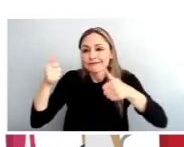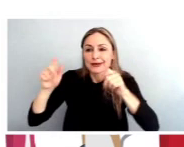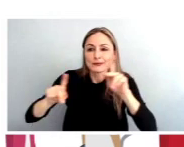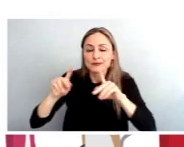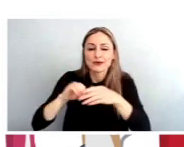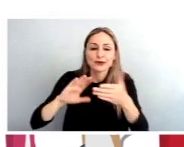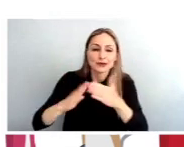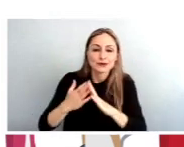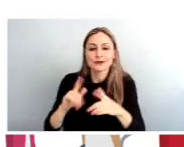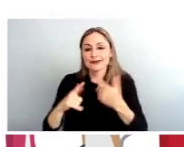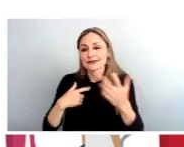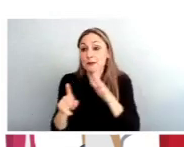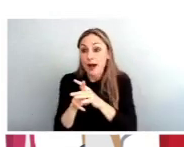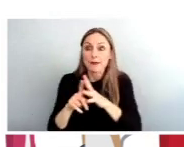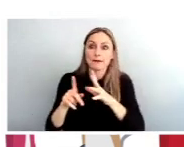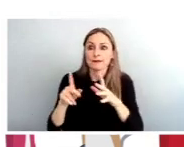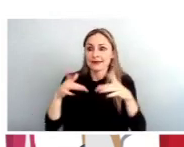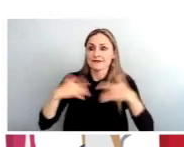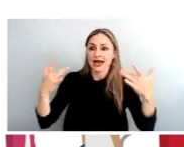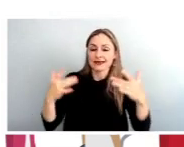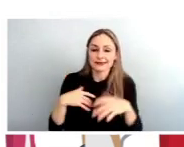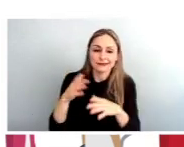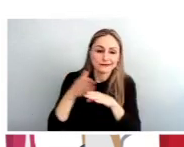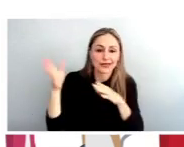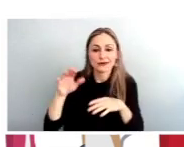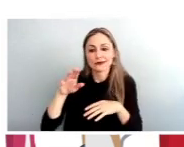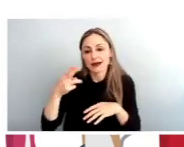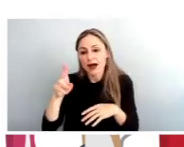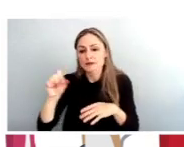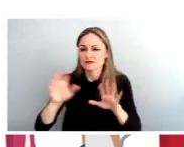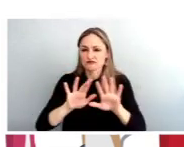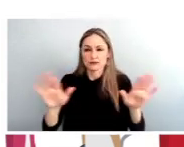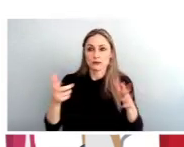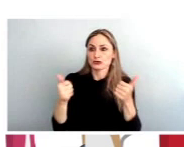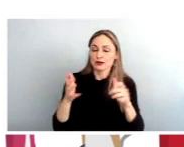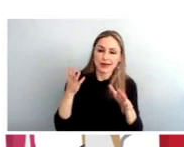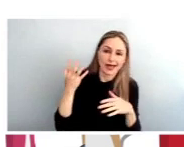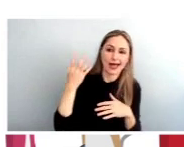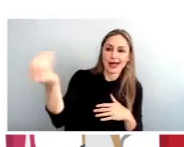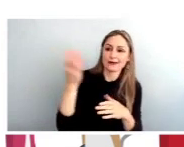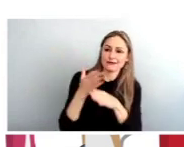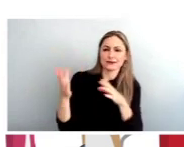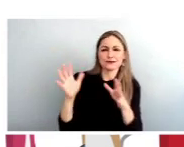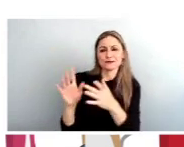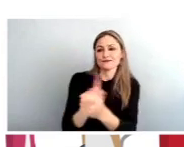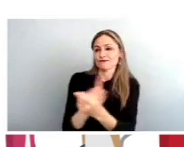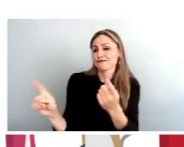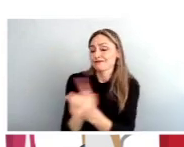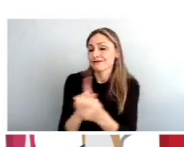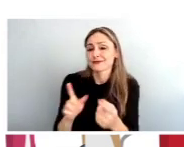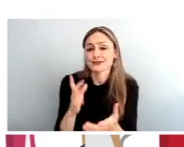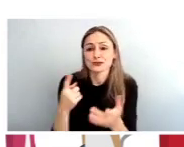talks pop-up events field hubs public workspaces we're going to try to be out in the field talking to as many people as possible doing some surveys